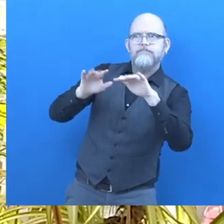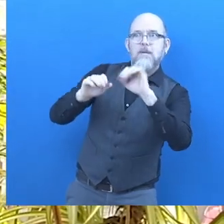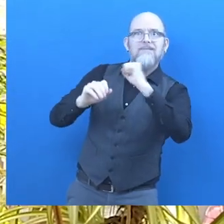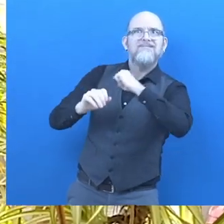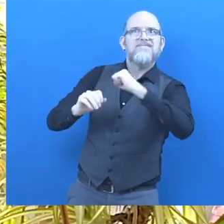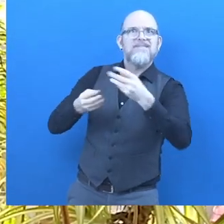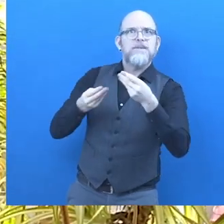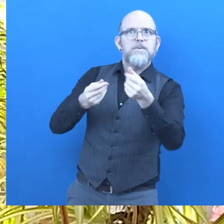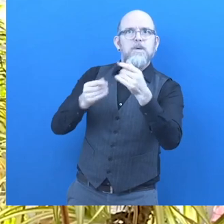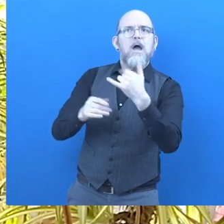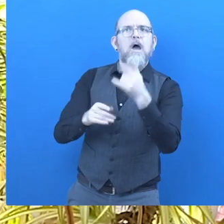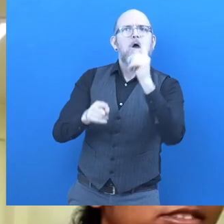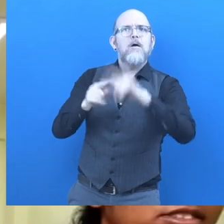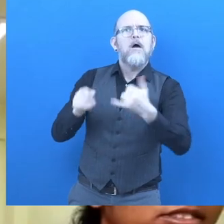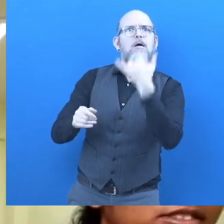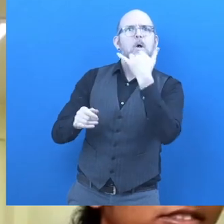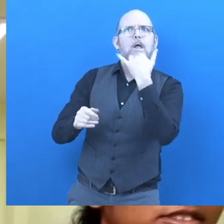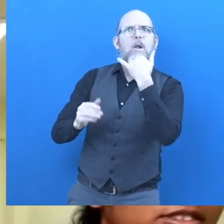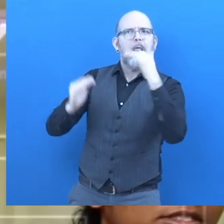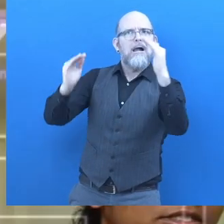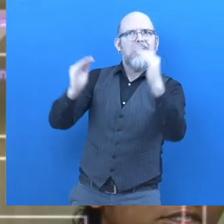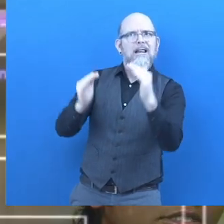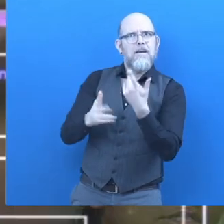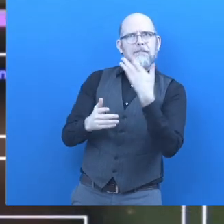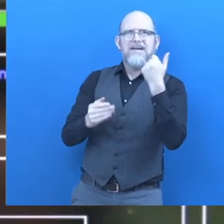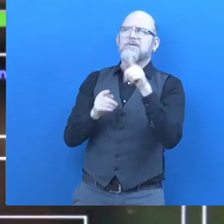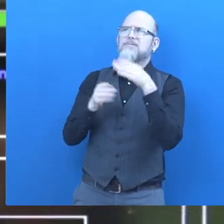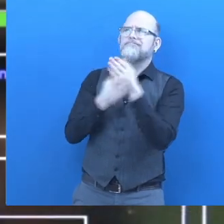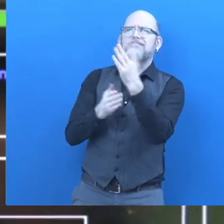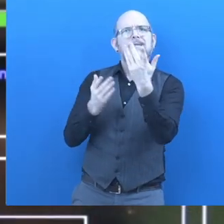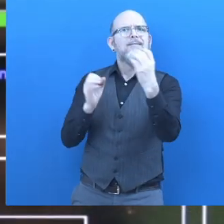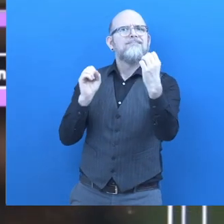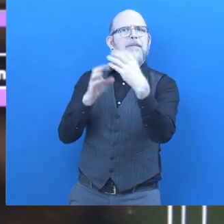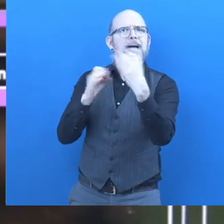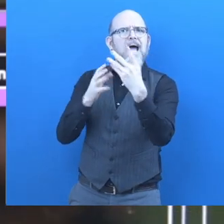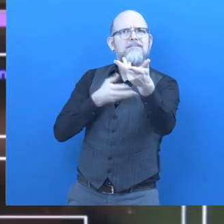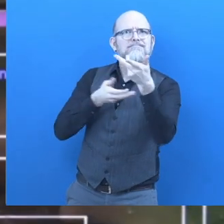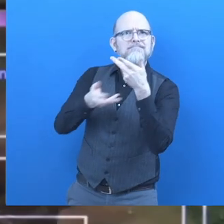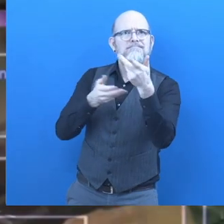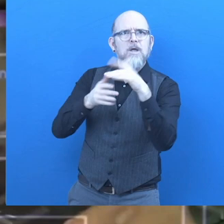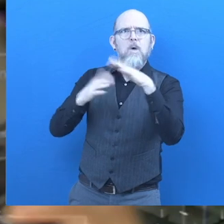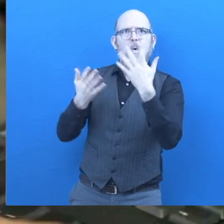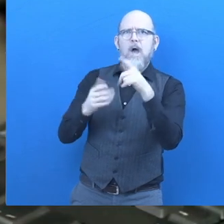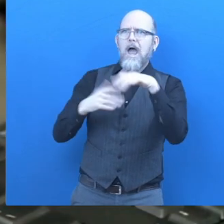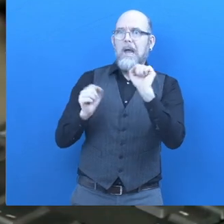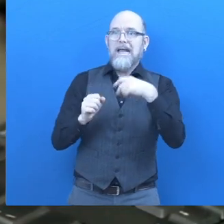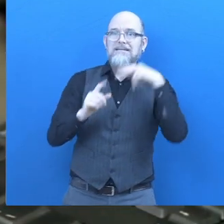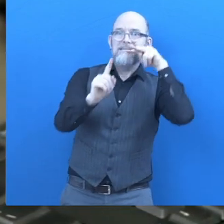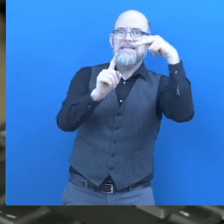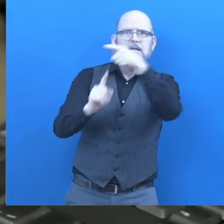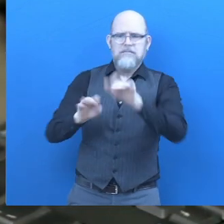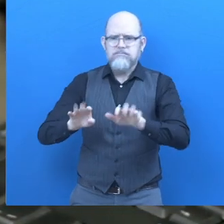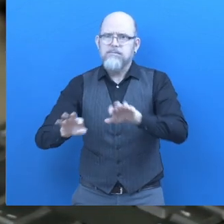preventing errors. The technology can actually see the user actions on the computer and provide instant feedback,